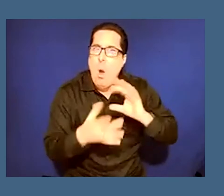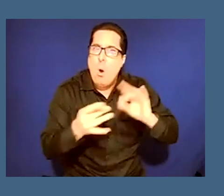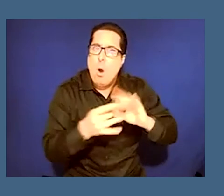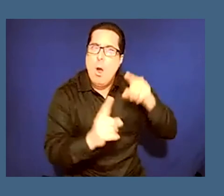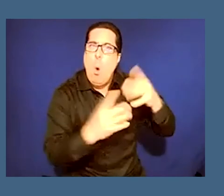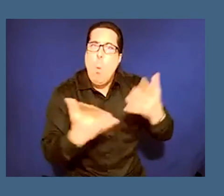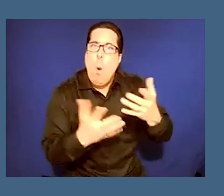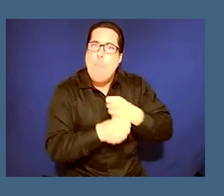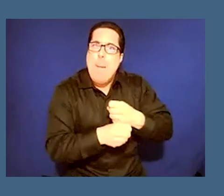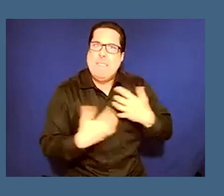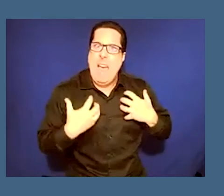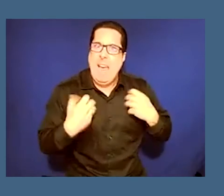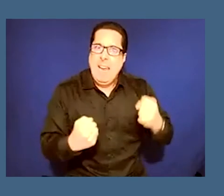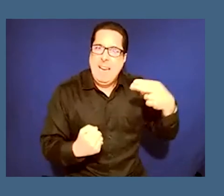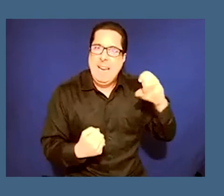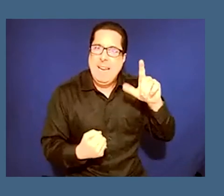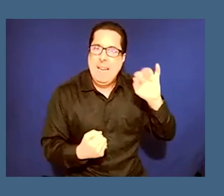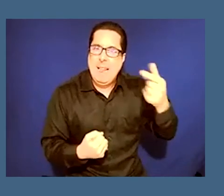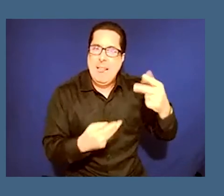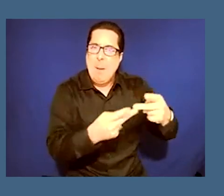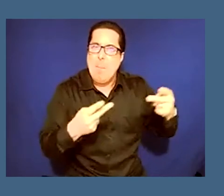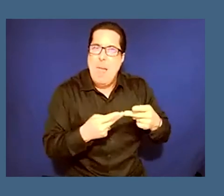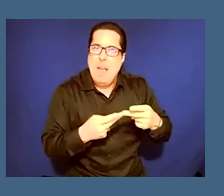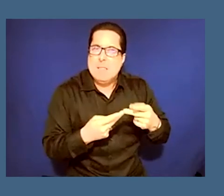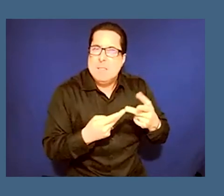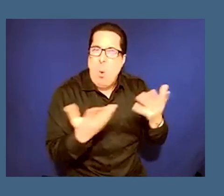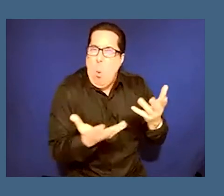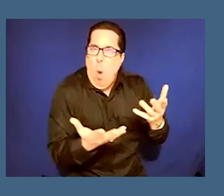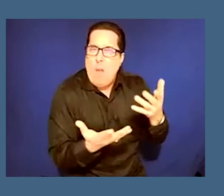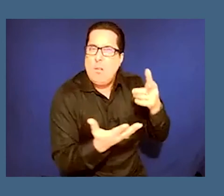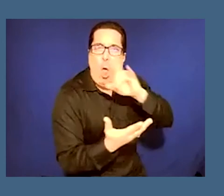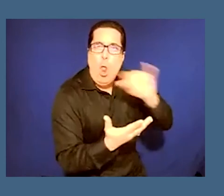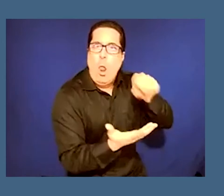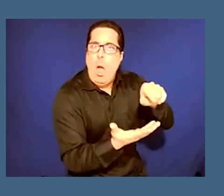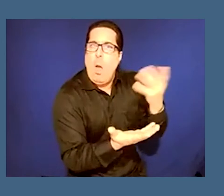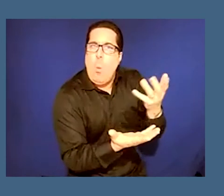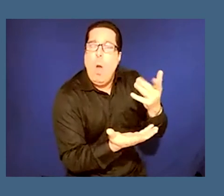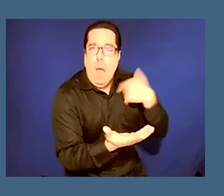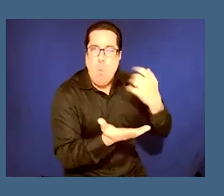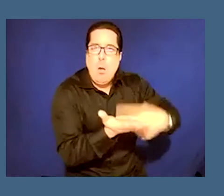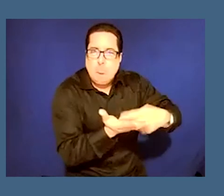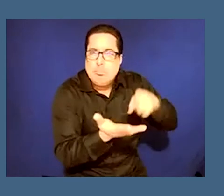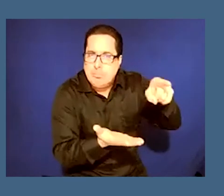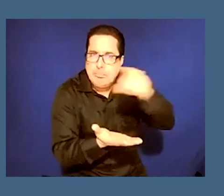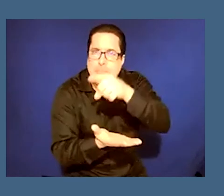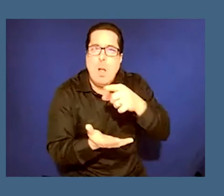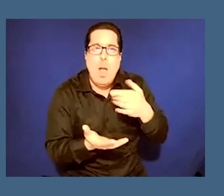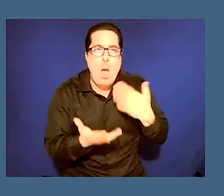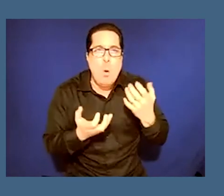makes a healing place and we only have a couple of minutes because i want to get sarah back on so that we can close out together but layla may